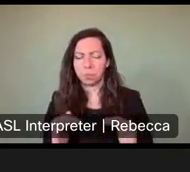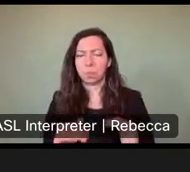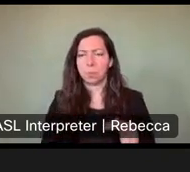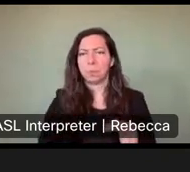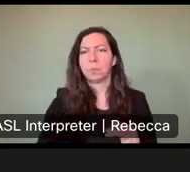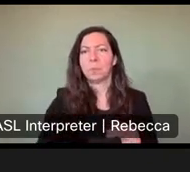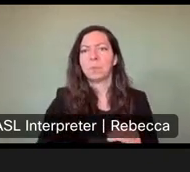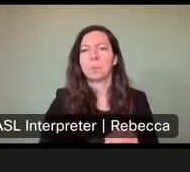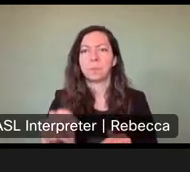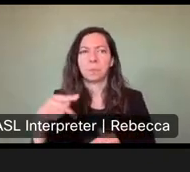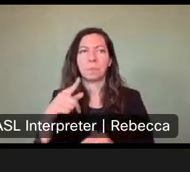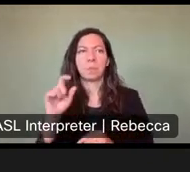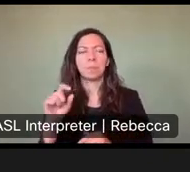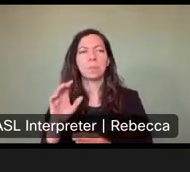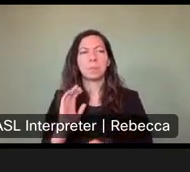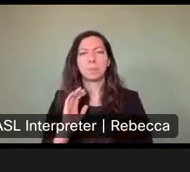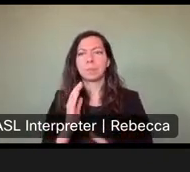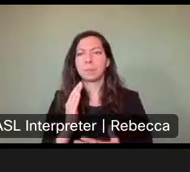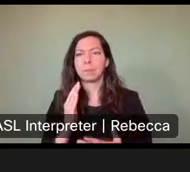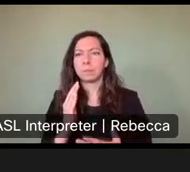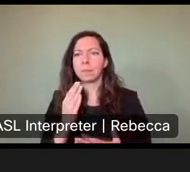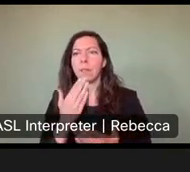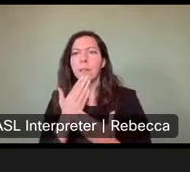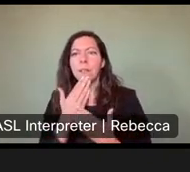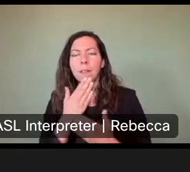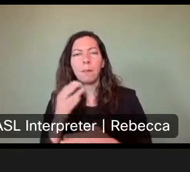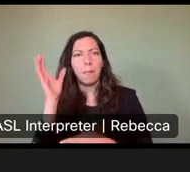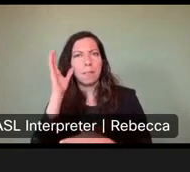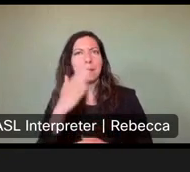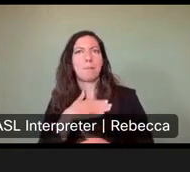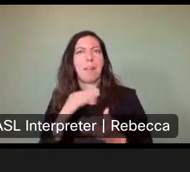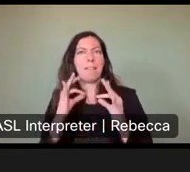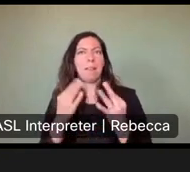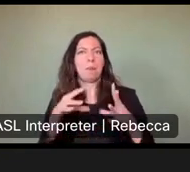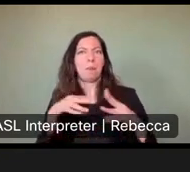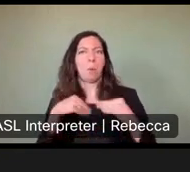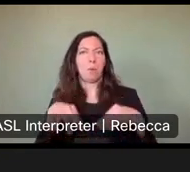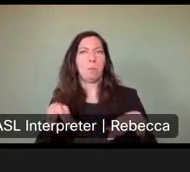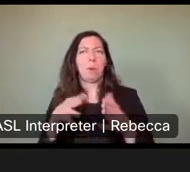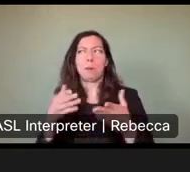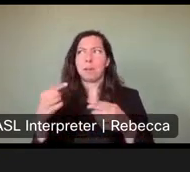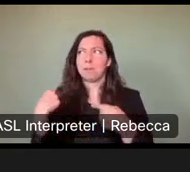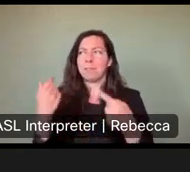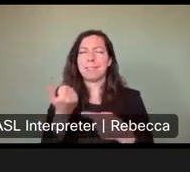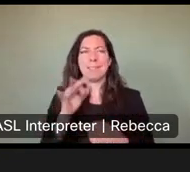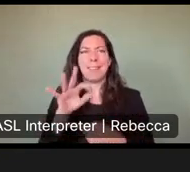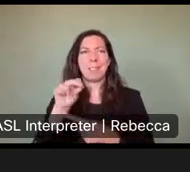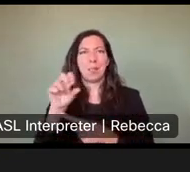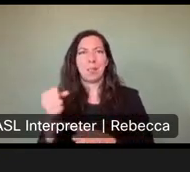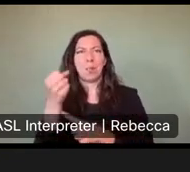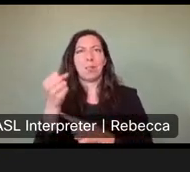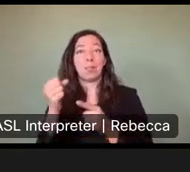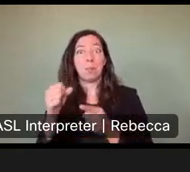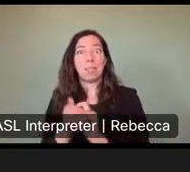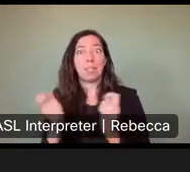Paige says, thank you for hearing. Our family has property here since the thirties. And this is our heart home. These changes were quite shocking.